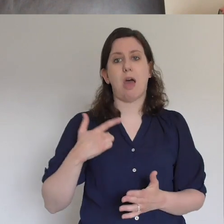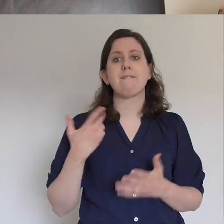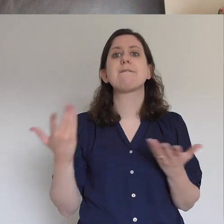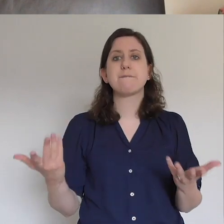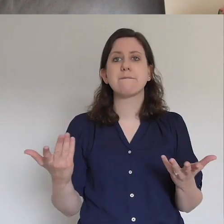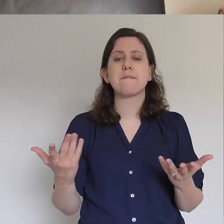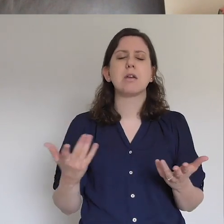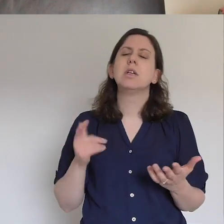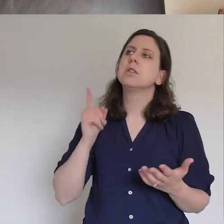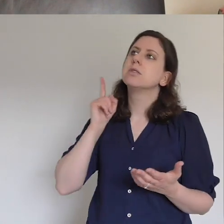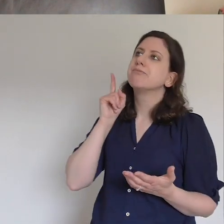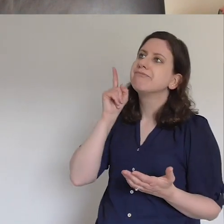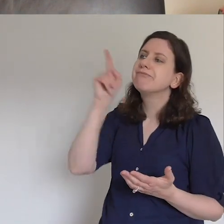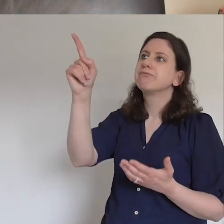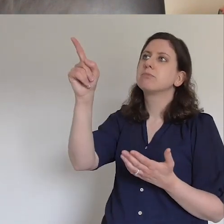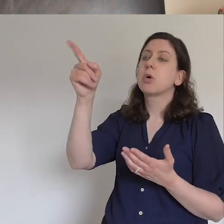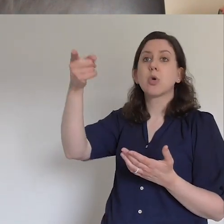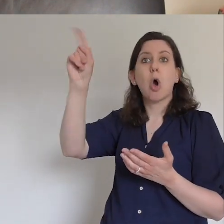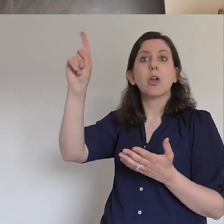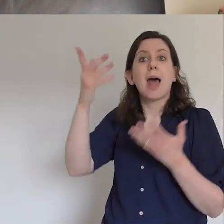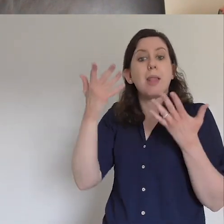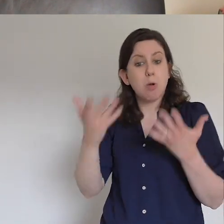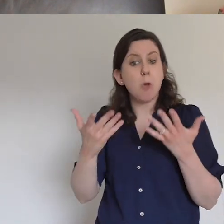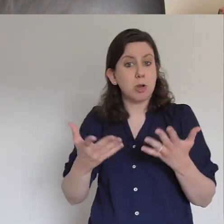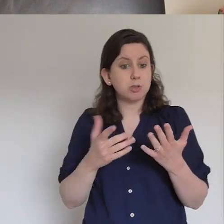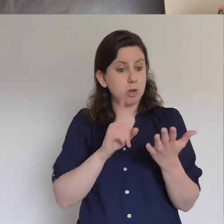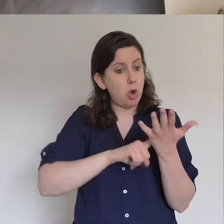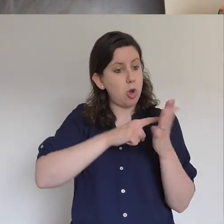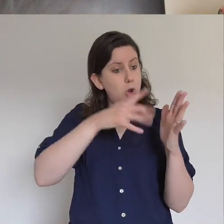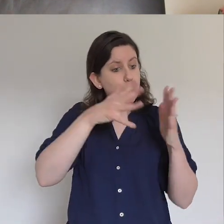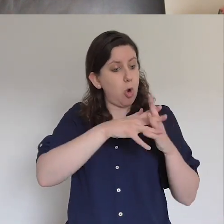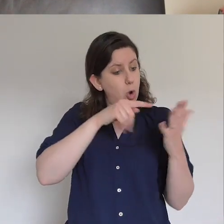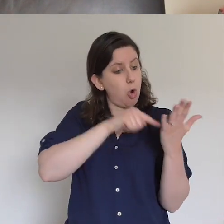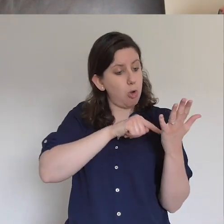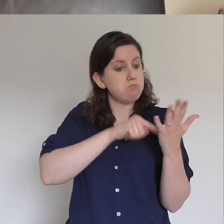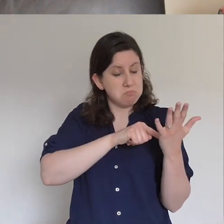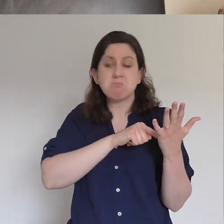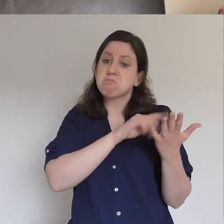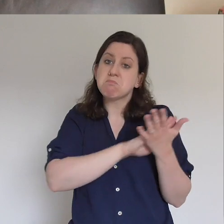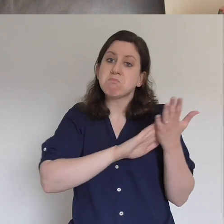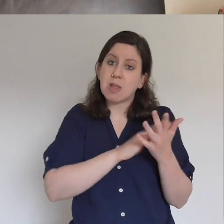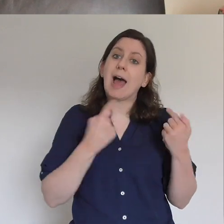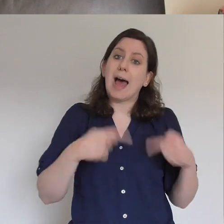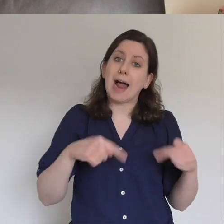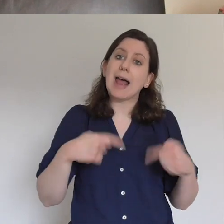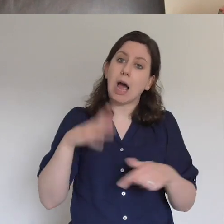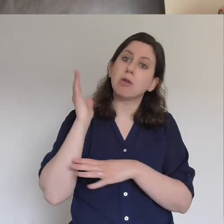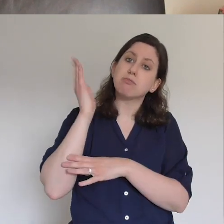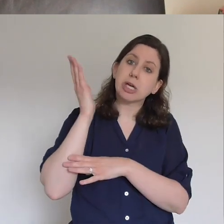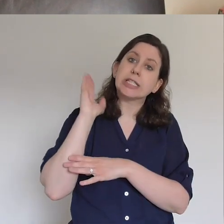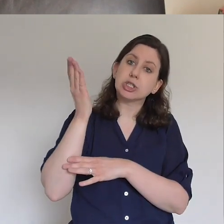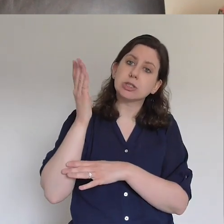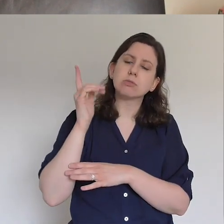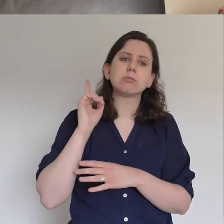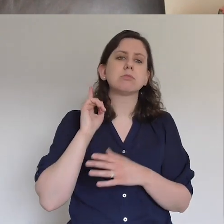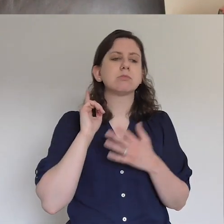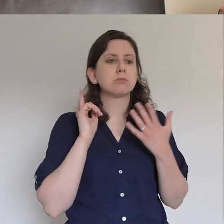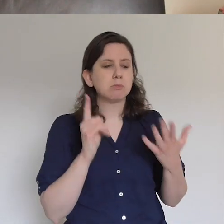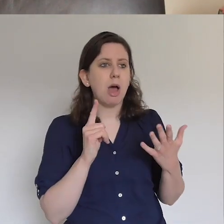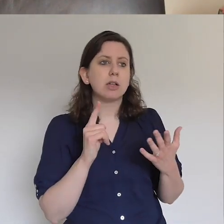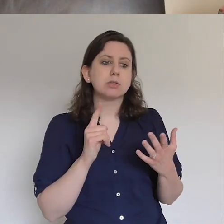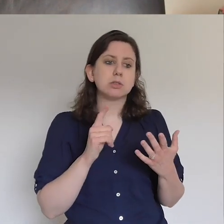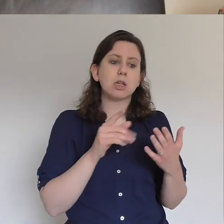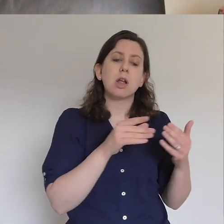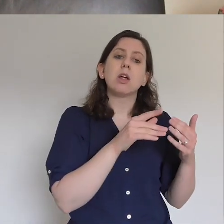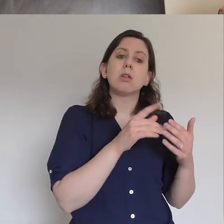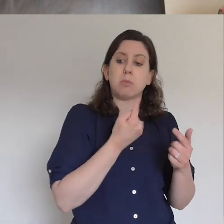exclusivity of Christ, we're protected under law to share about. And there may be a day when we're not, but that doesn't change the fact that the message is still relevant. The difference